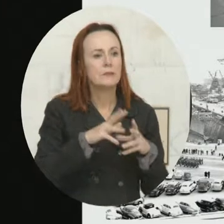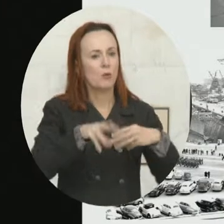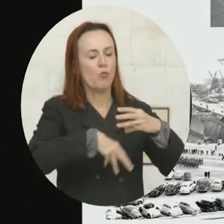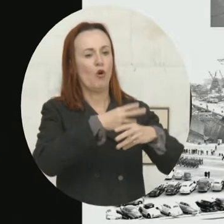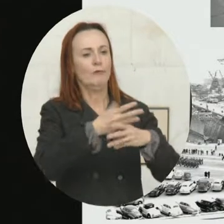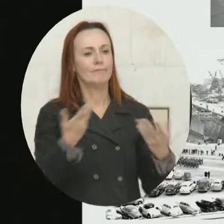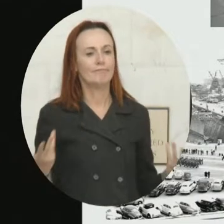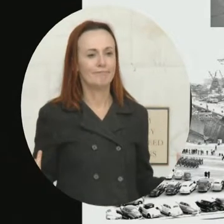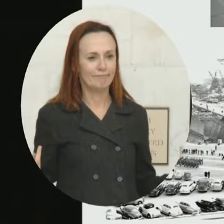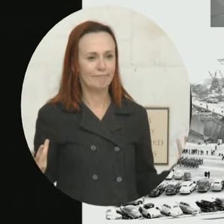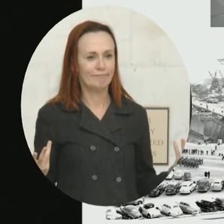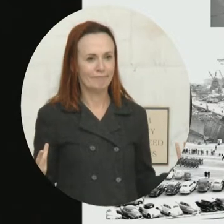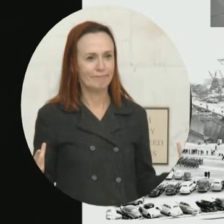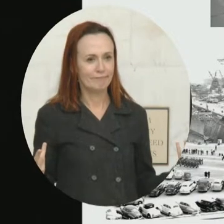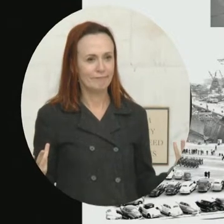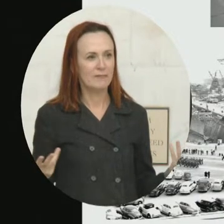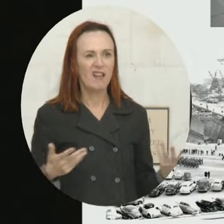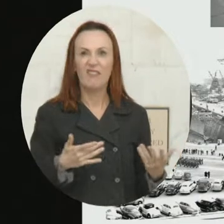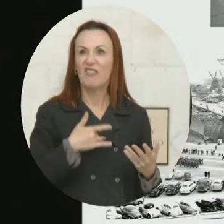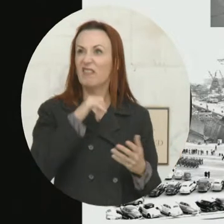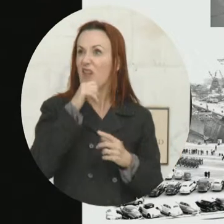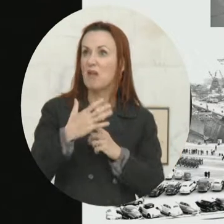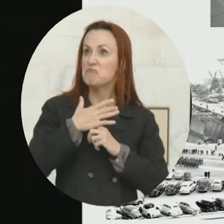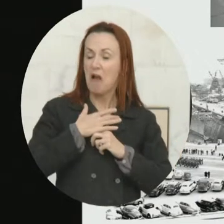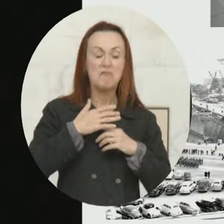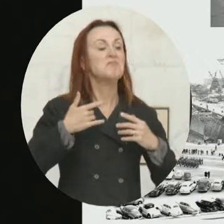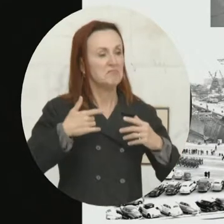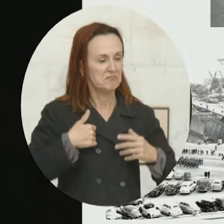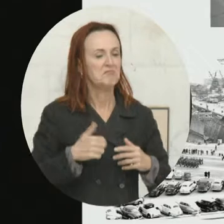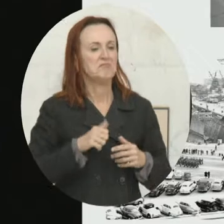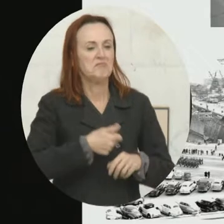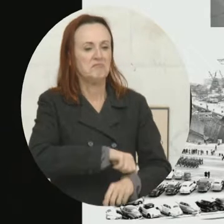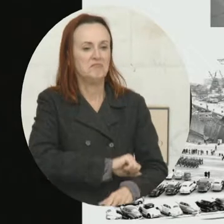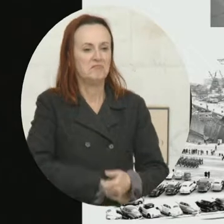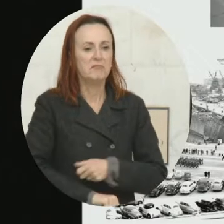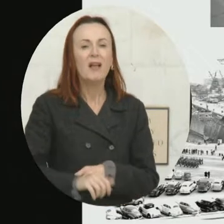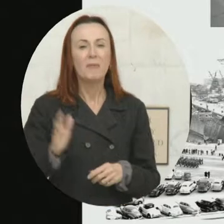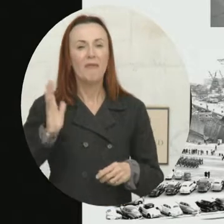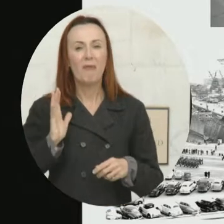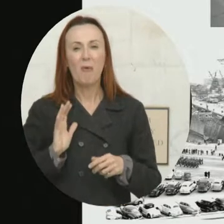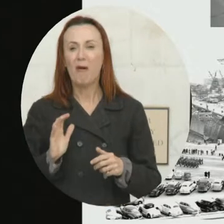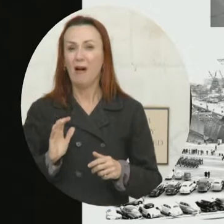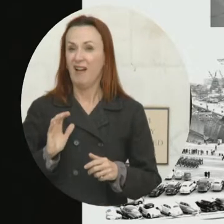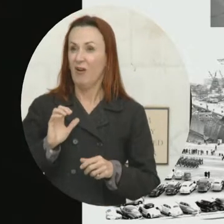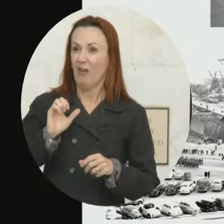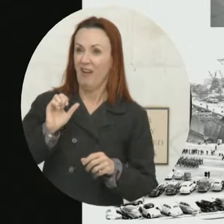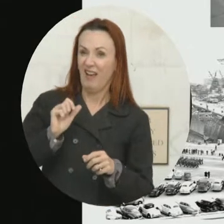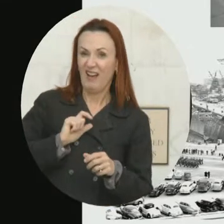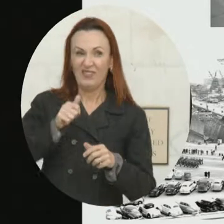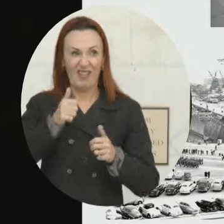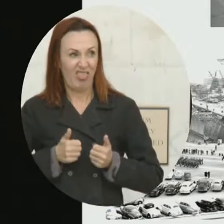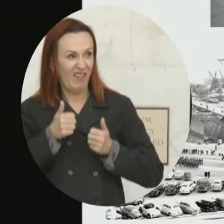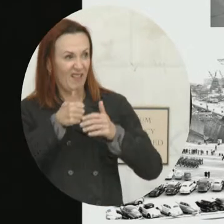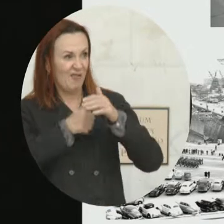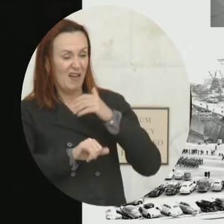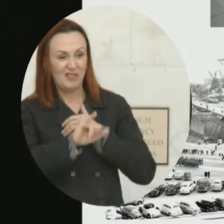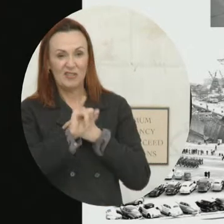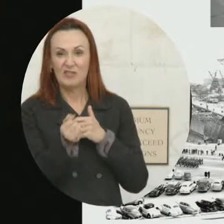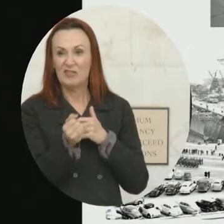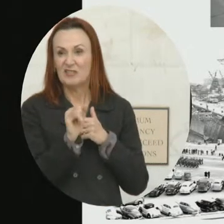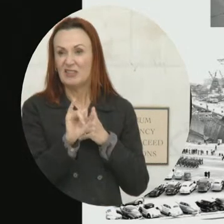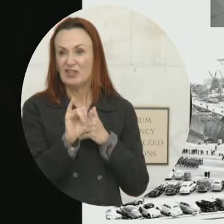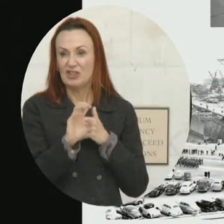a world that we wasn't depressed in, world that we were dealing with Jim Crow laws. This is what it was all about. We came to San